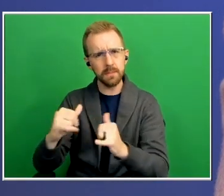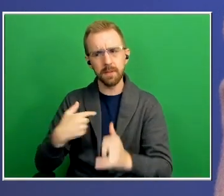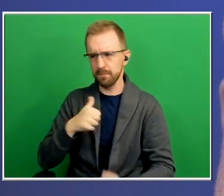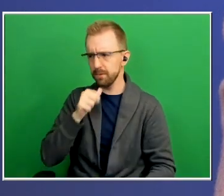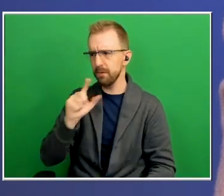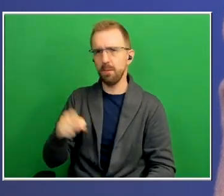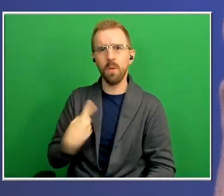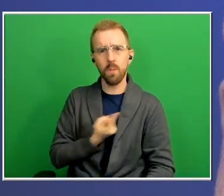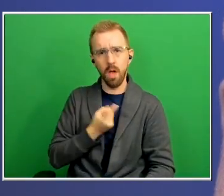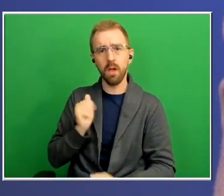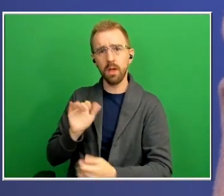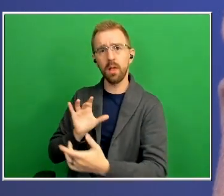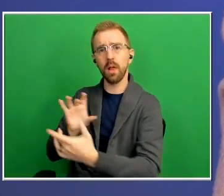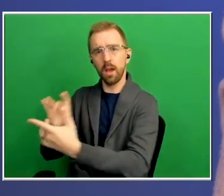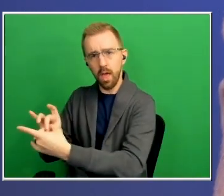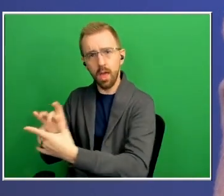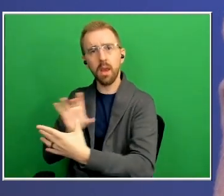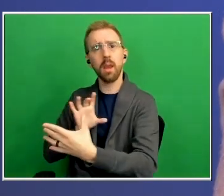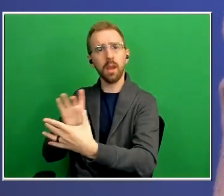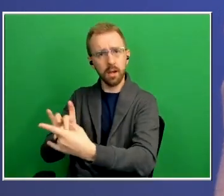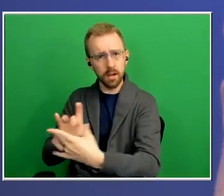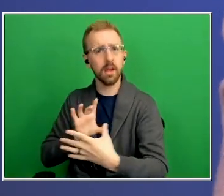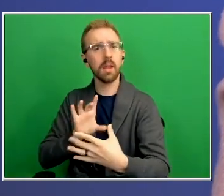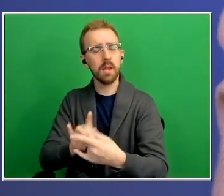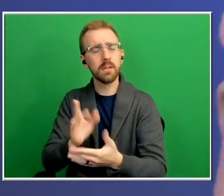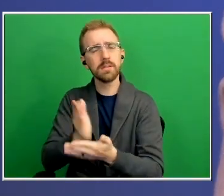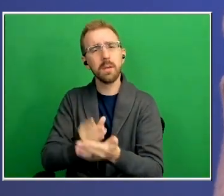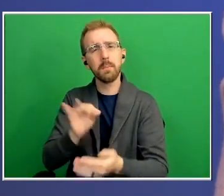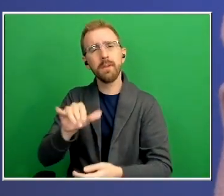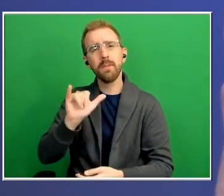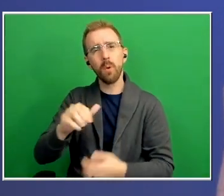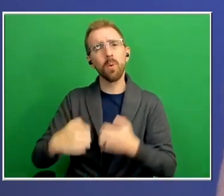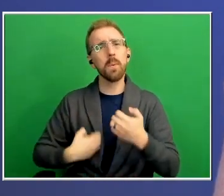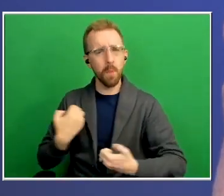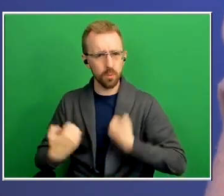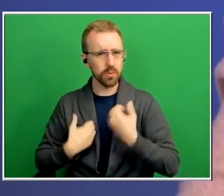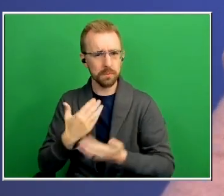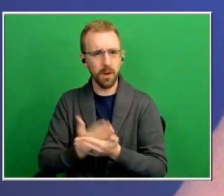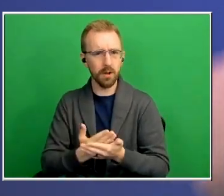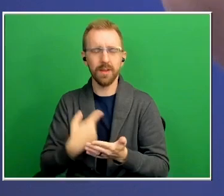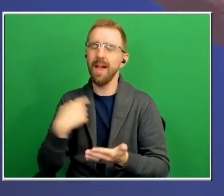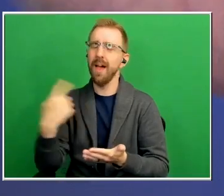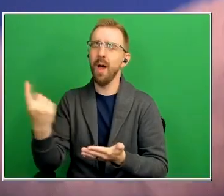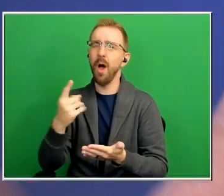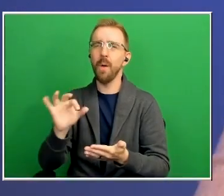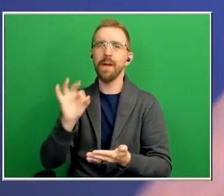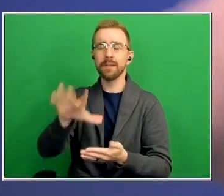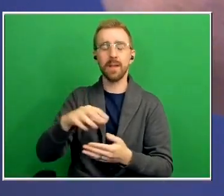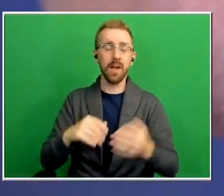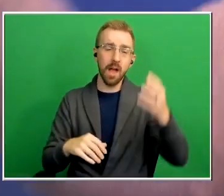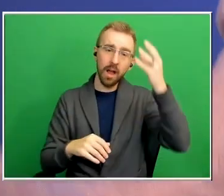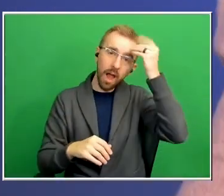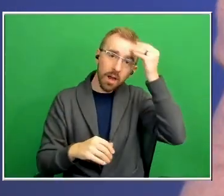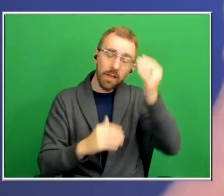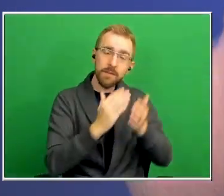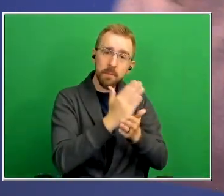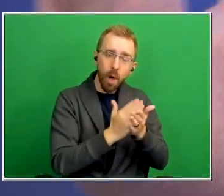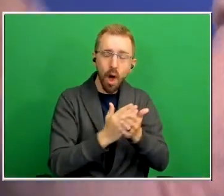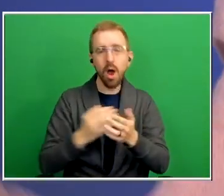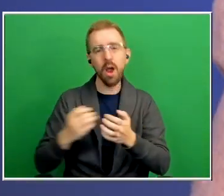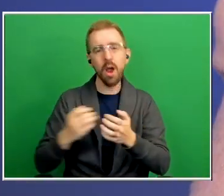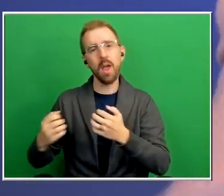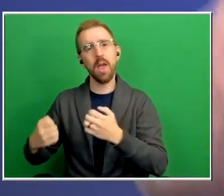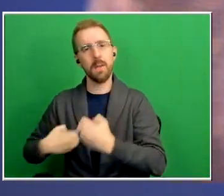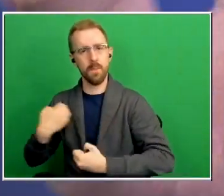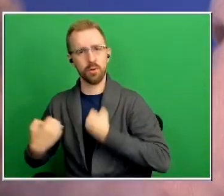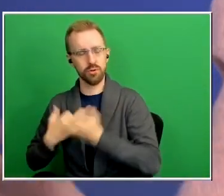some of those emotional piece always say here's the cognitive piece here's the emotional piece and